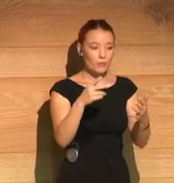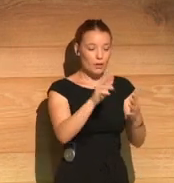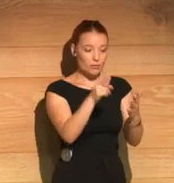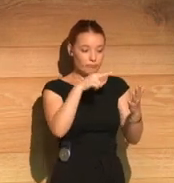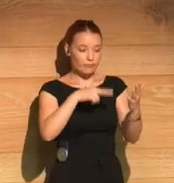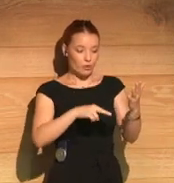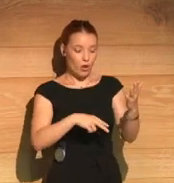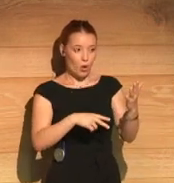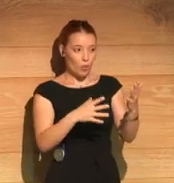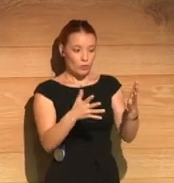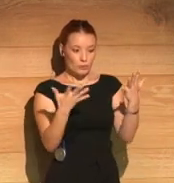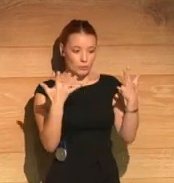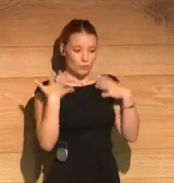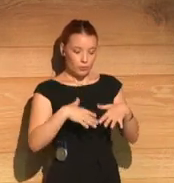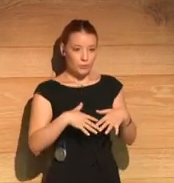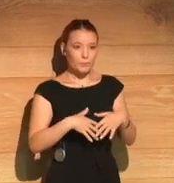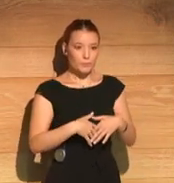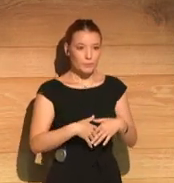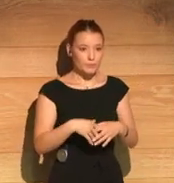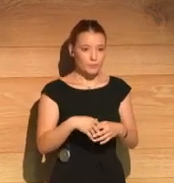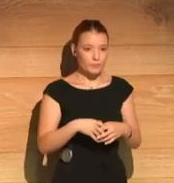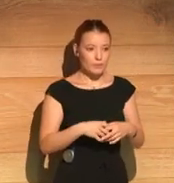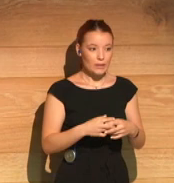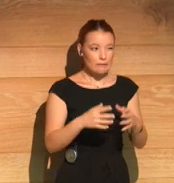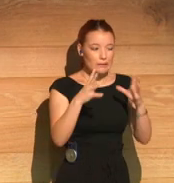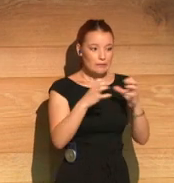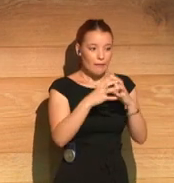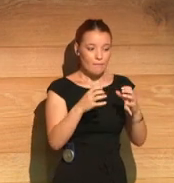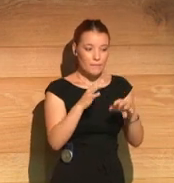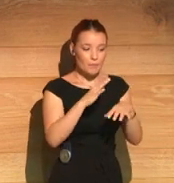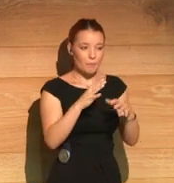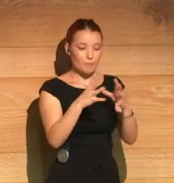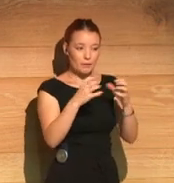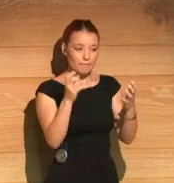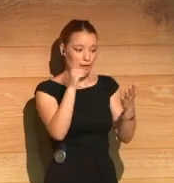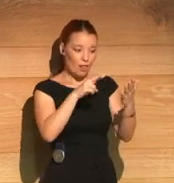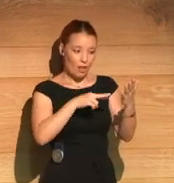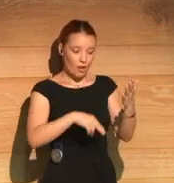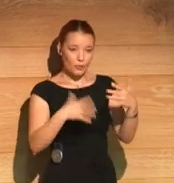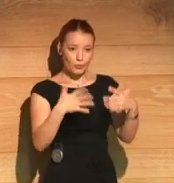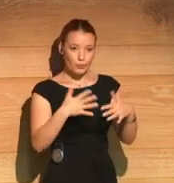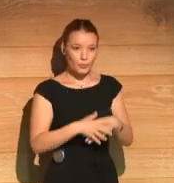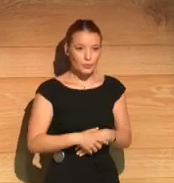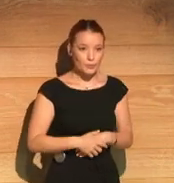attention. It makes them want to continue to read.